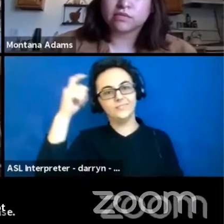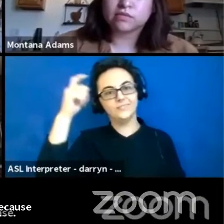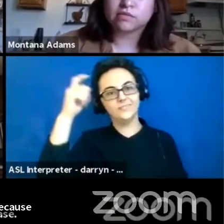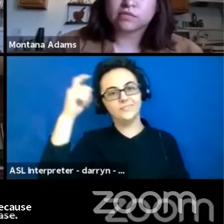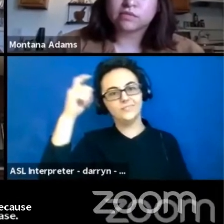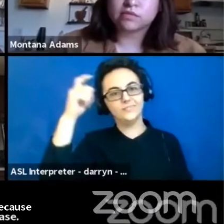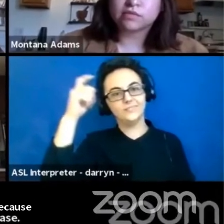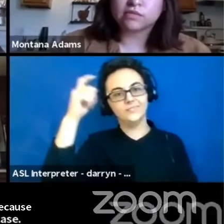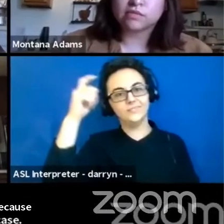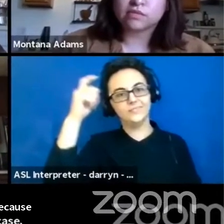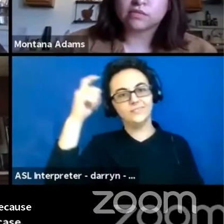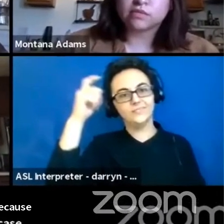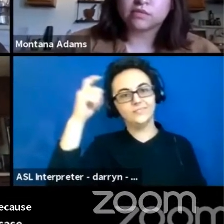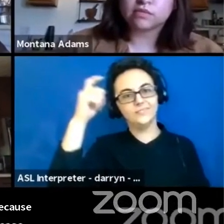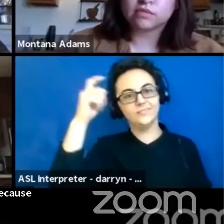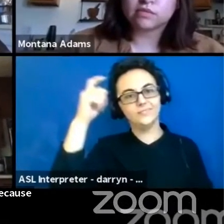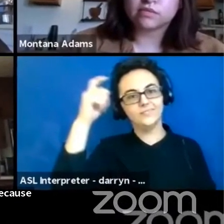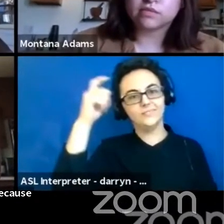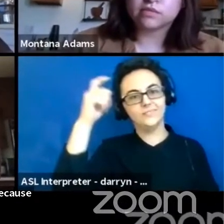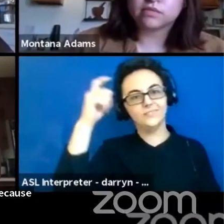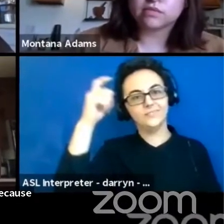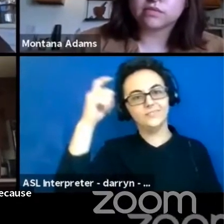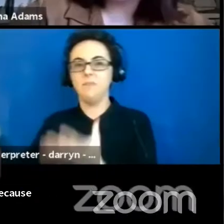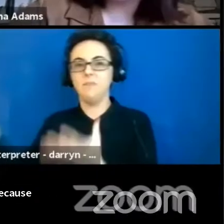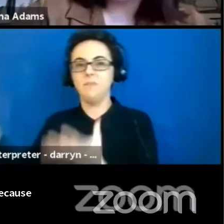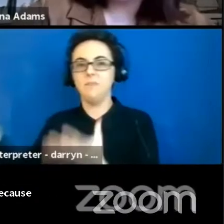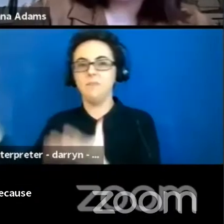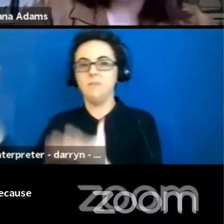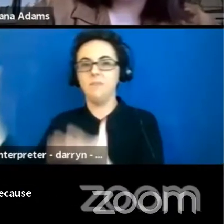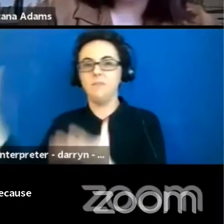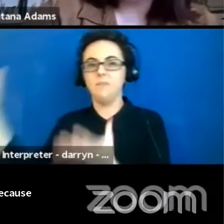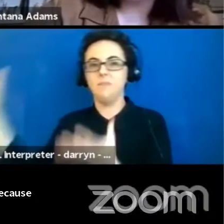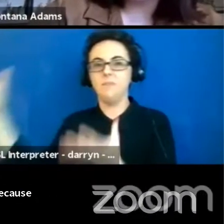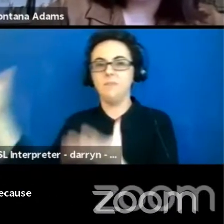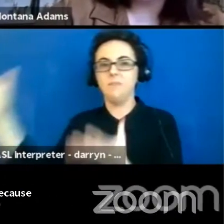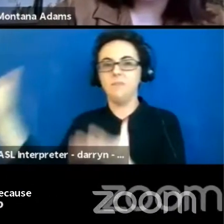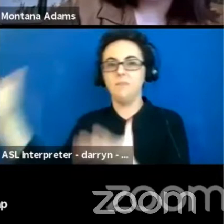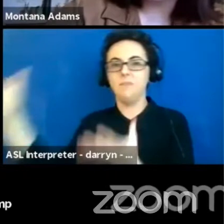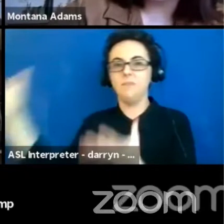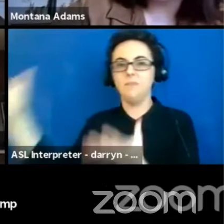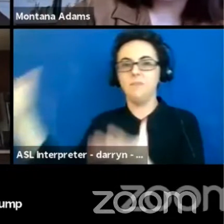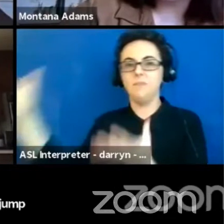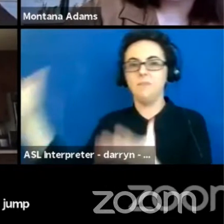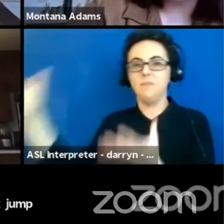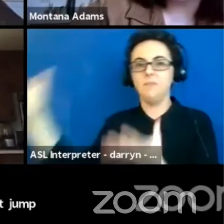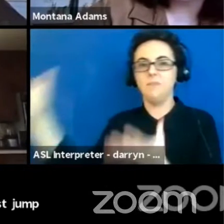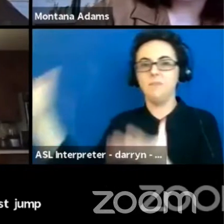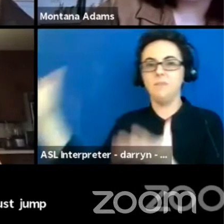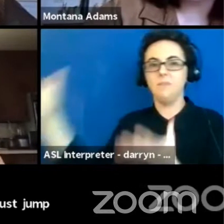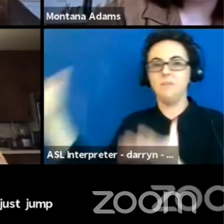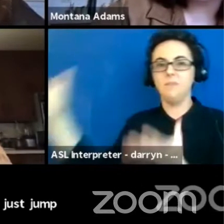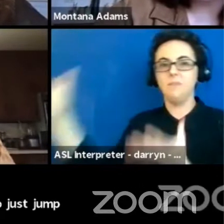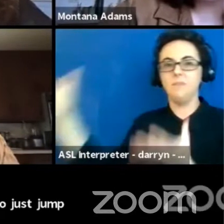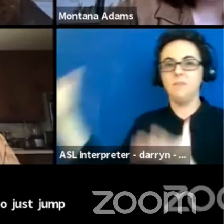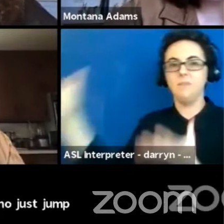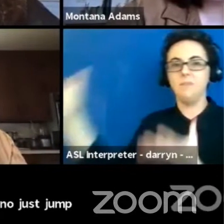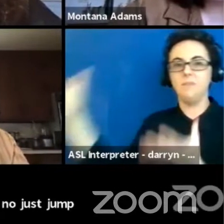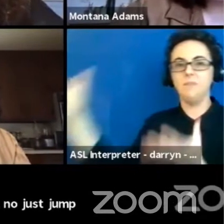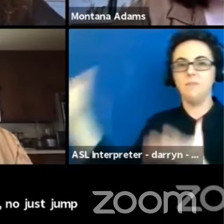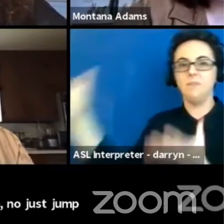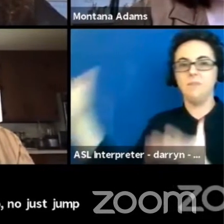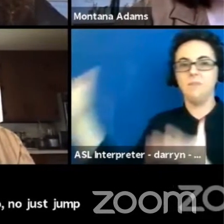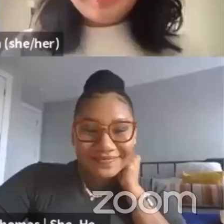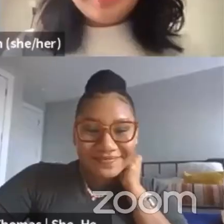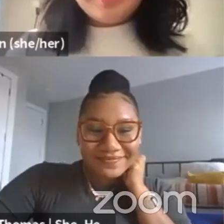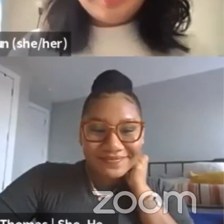because a job doesn't meet our work-life standards and knowing we'll figure something out 30 and under is noticing the number of they them she they these